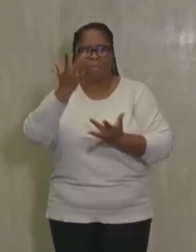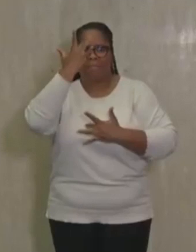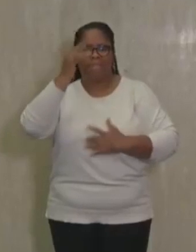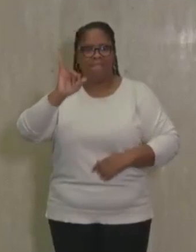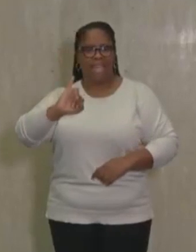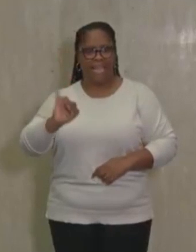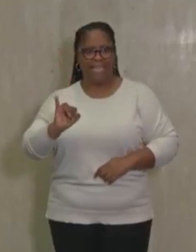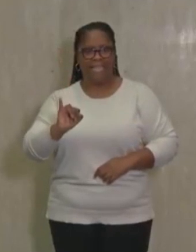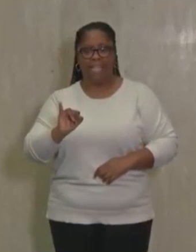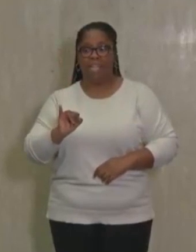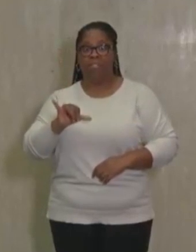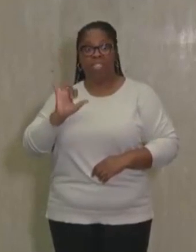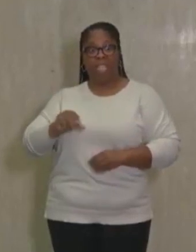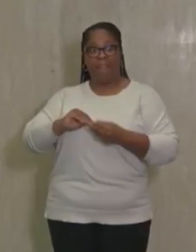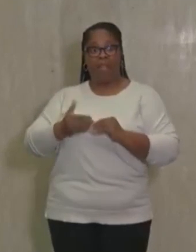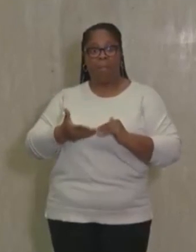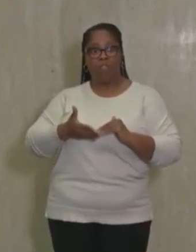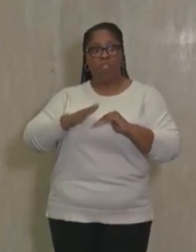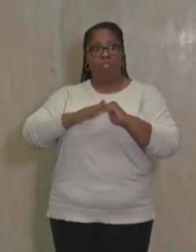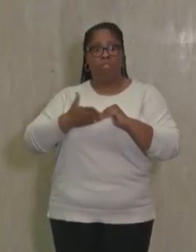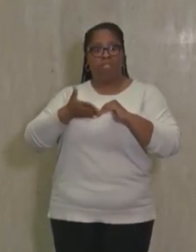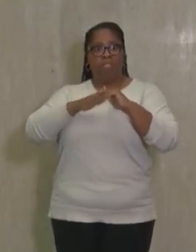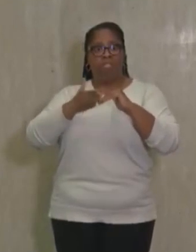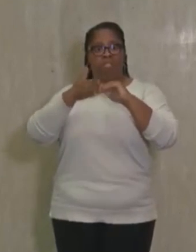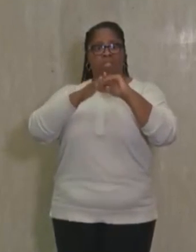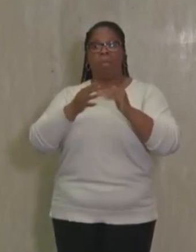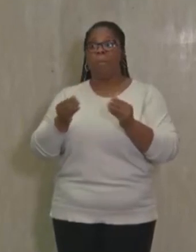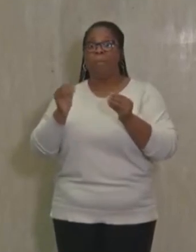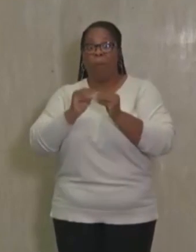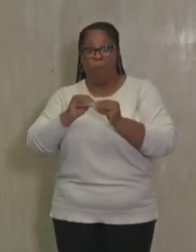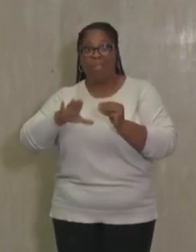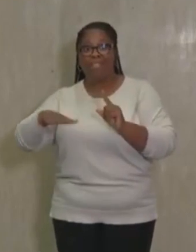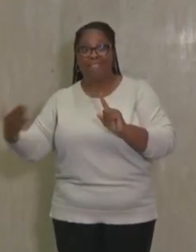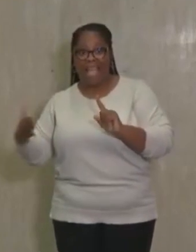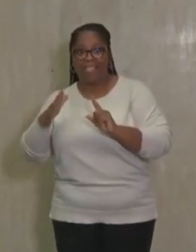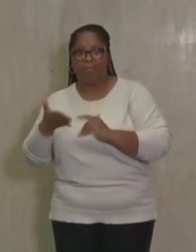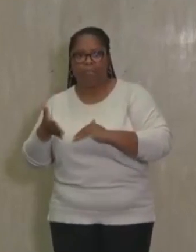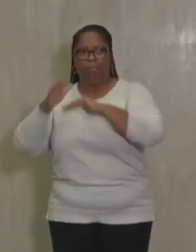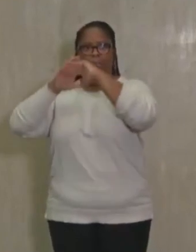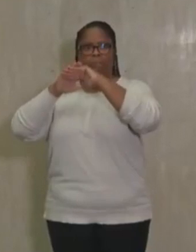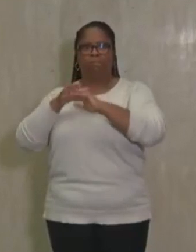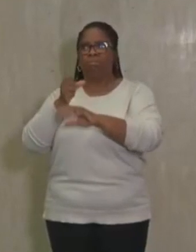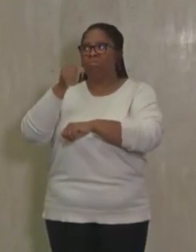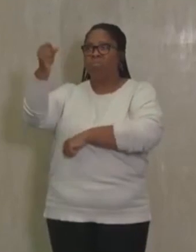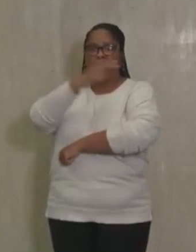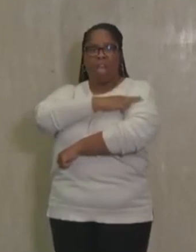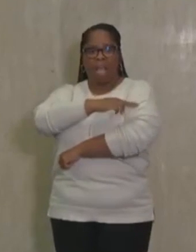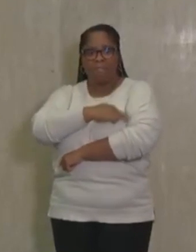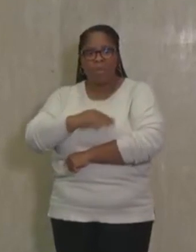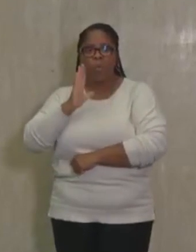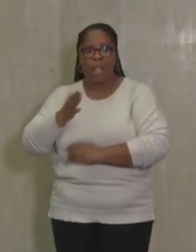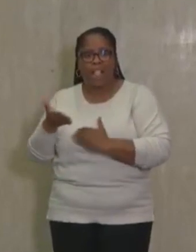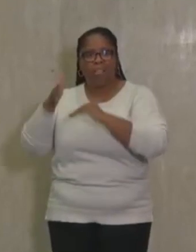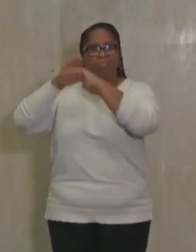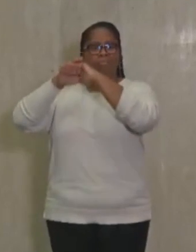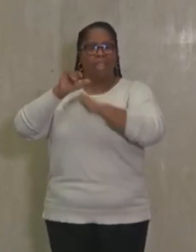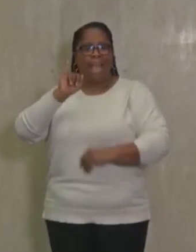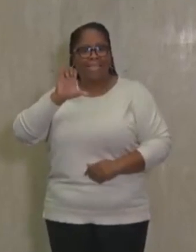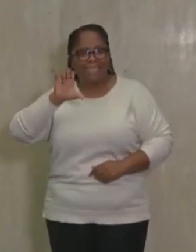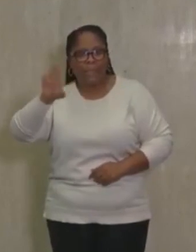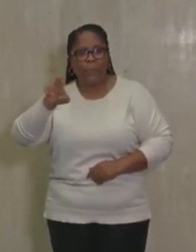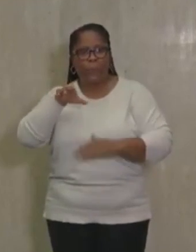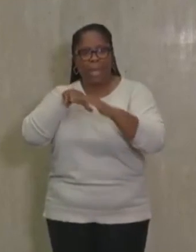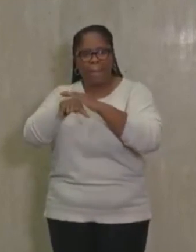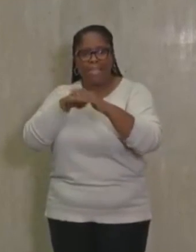so will the number of deaths, the number of hospitalizations, and the number of ICU admissions. So the